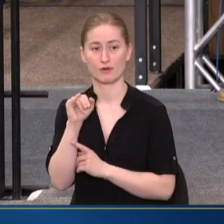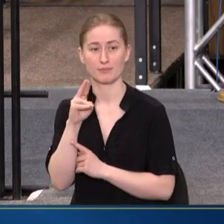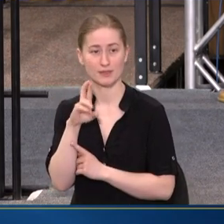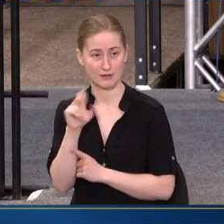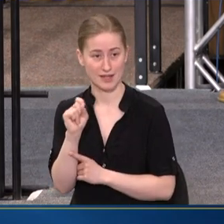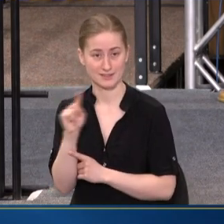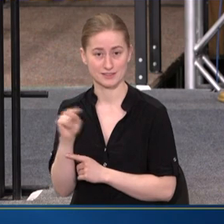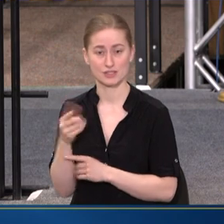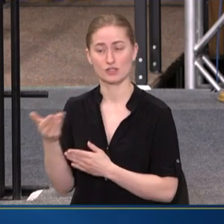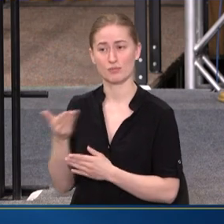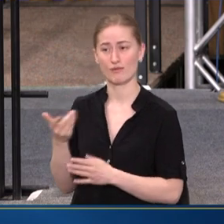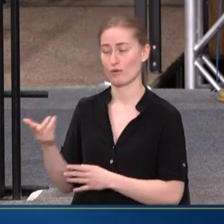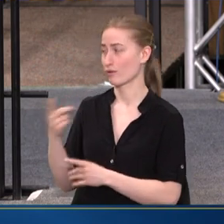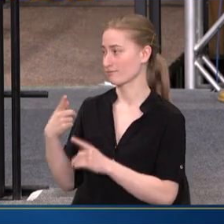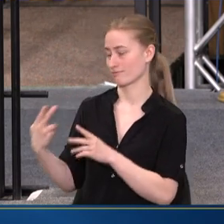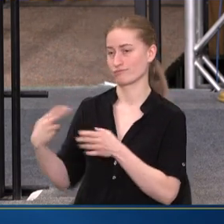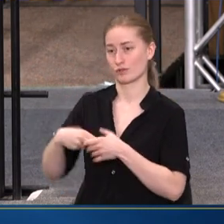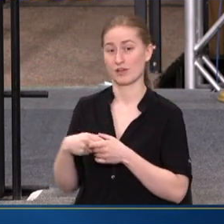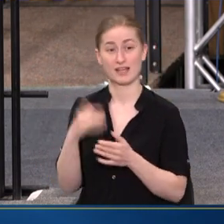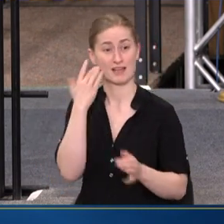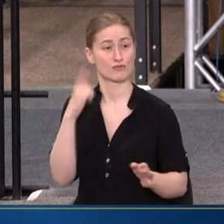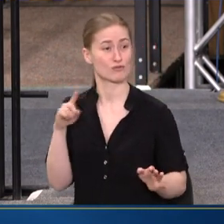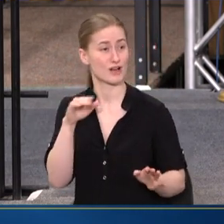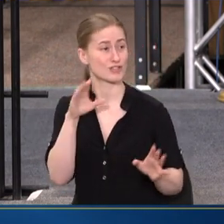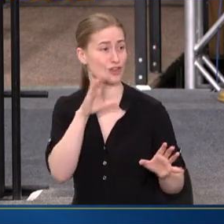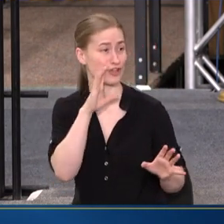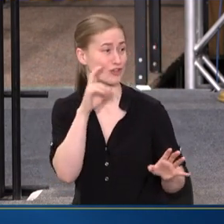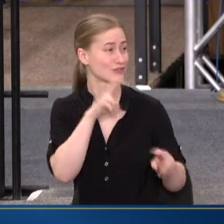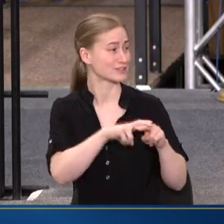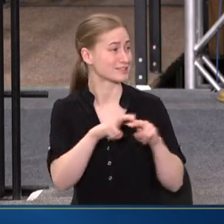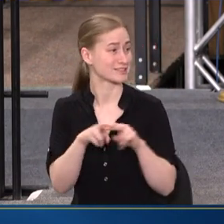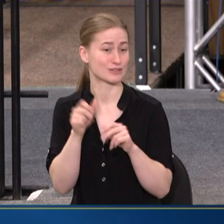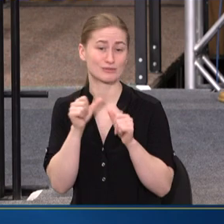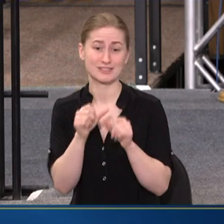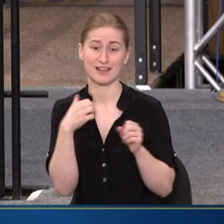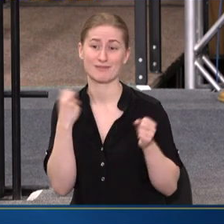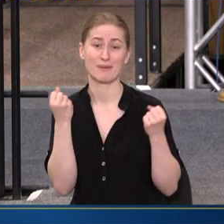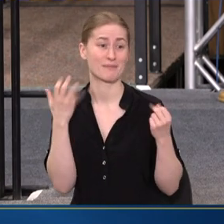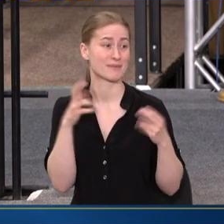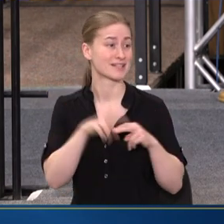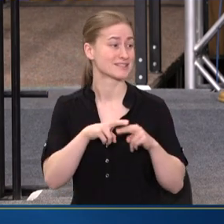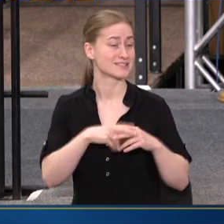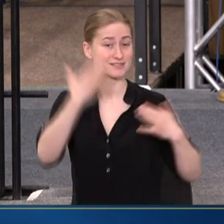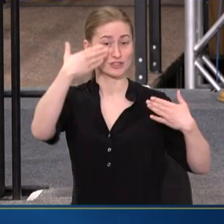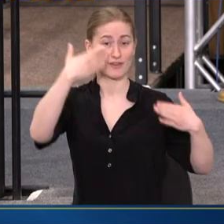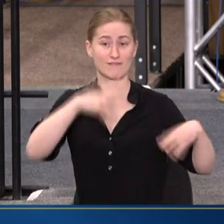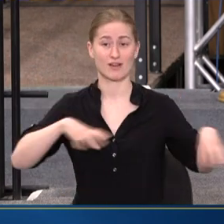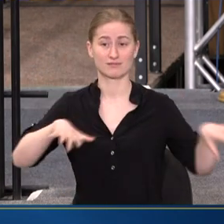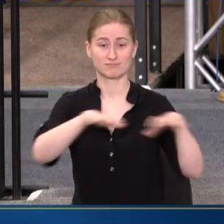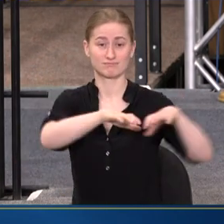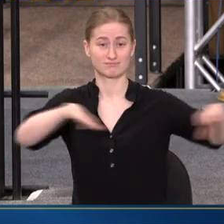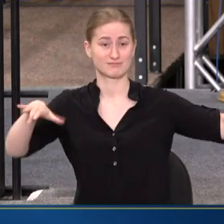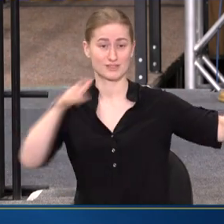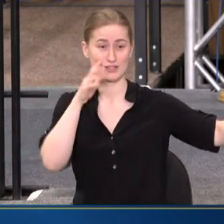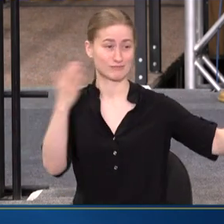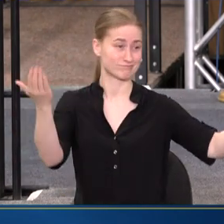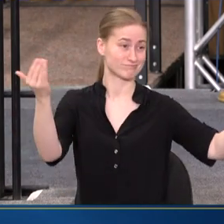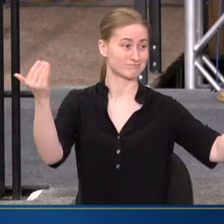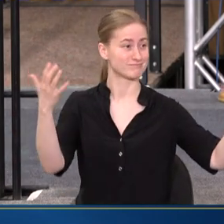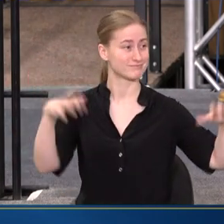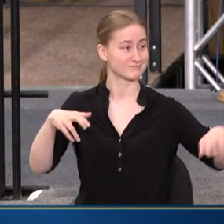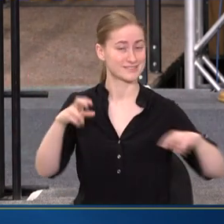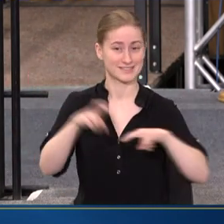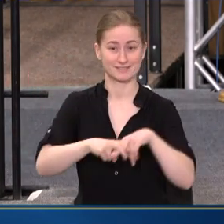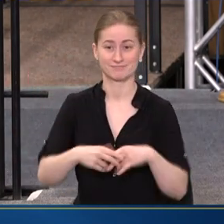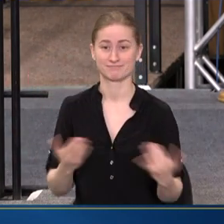FRIENDLY REMINDER TO ANYBODY WHO MAY BE LOOKING FOR A PLACE TO SIT THAT WE STILL HAVE A NUMBER OF SEATS DOWN IN THE FRONT ROW, SO DON'T BE AFRAID TO COME ON UP.